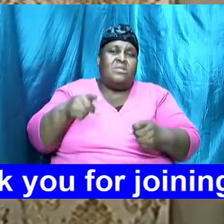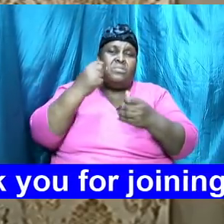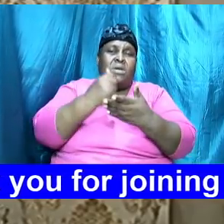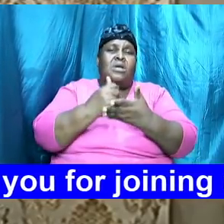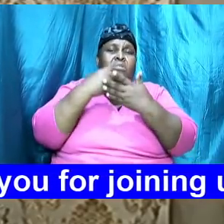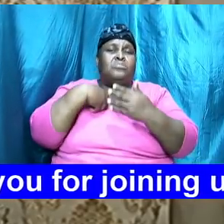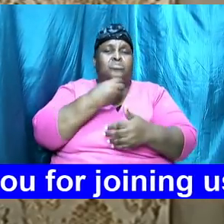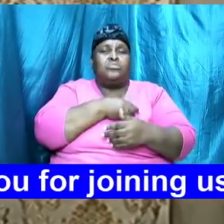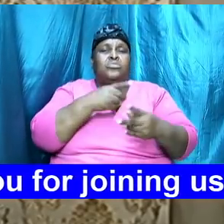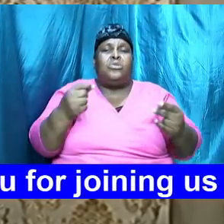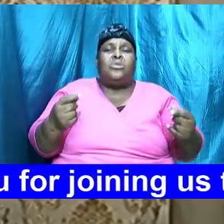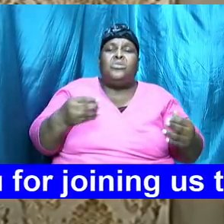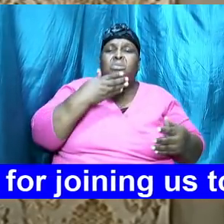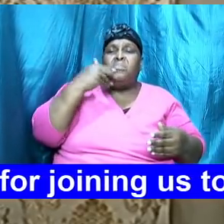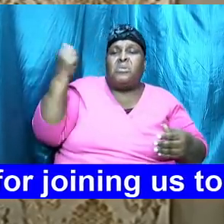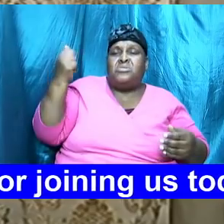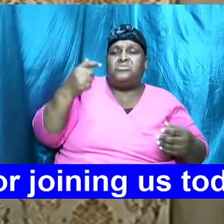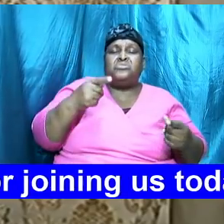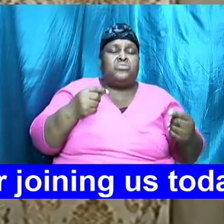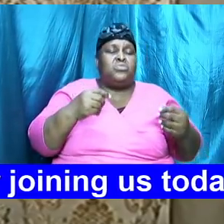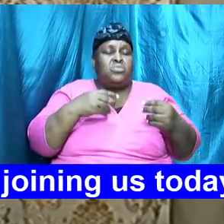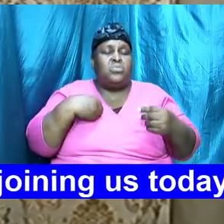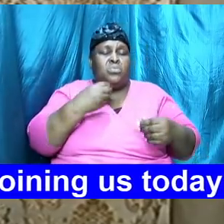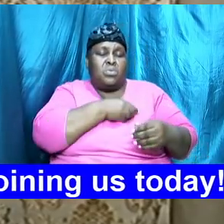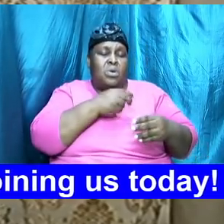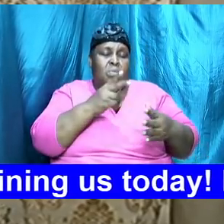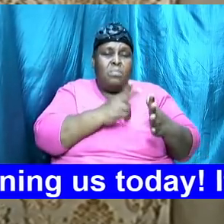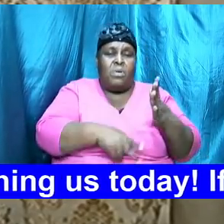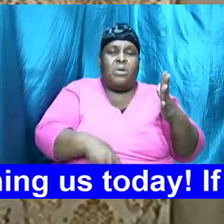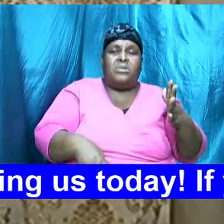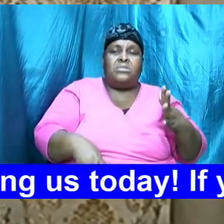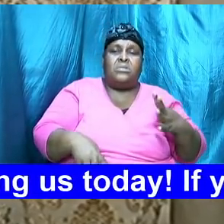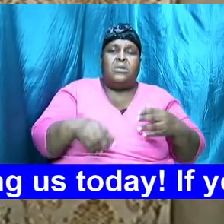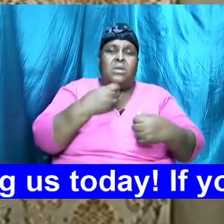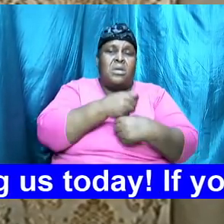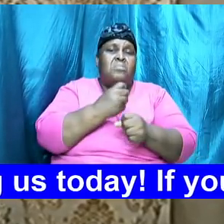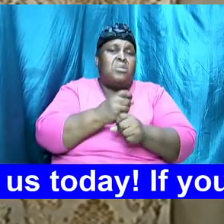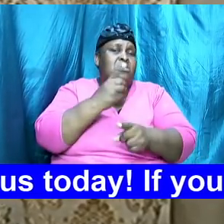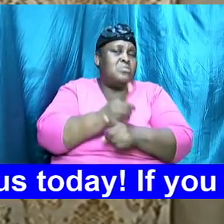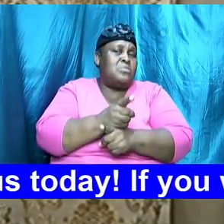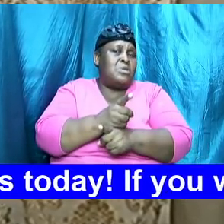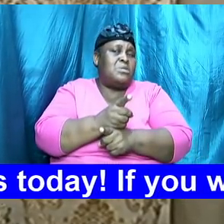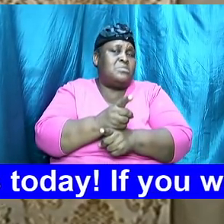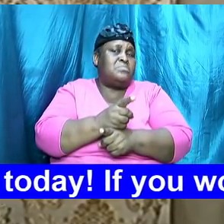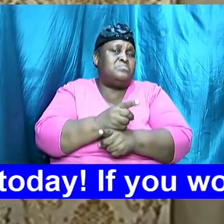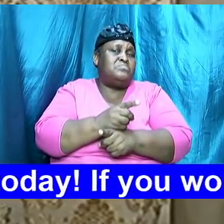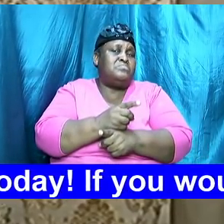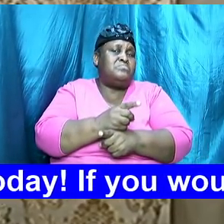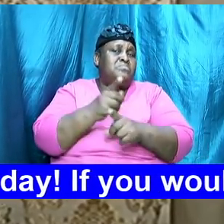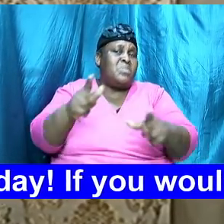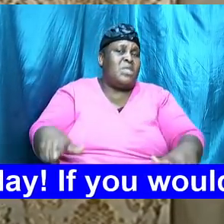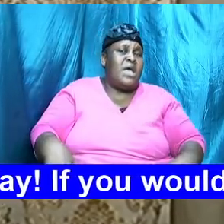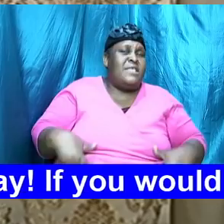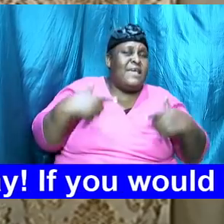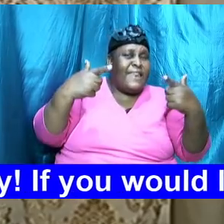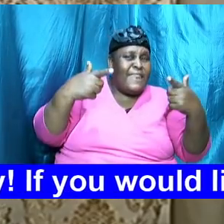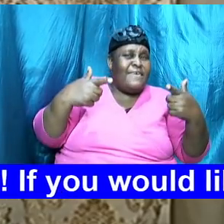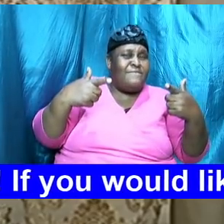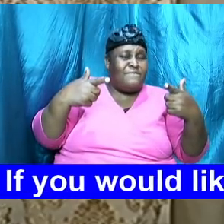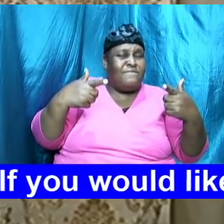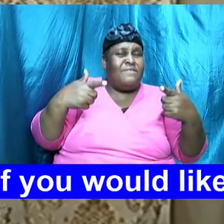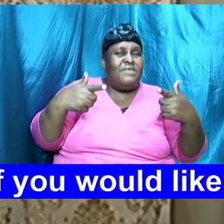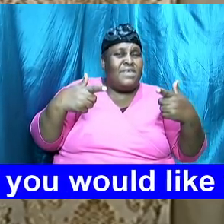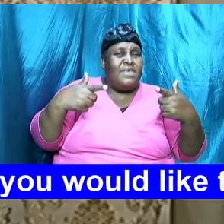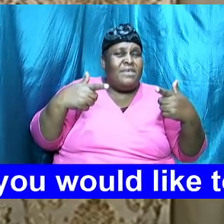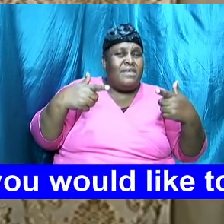do our best and do our part to make it right and to live the kind of